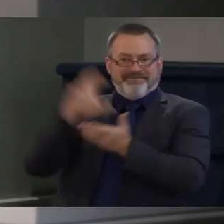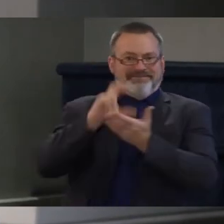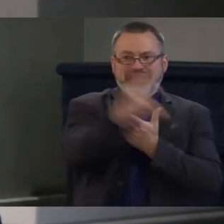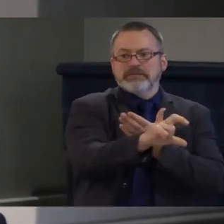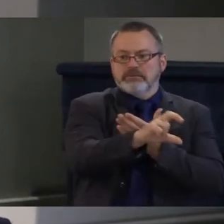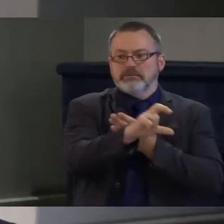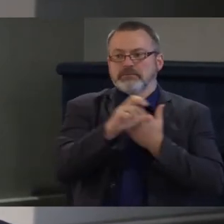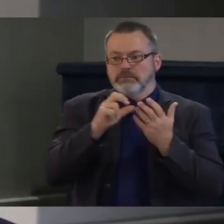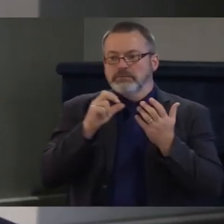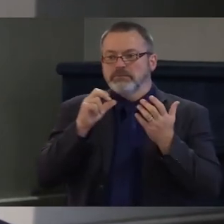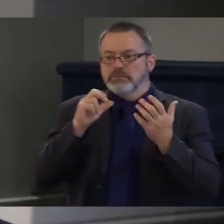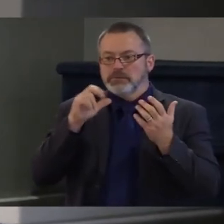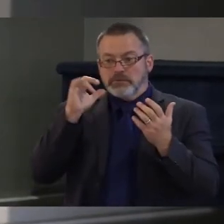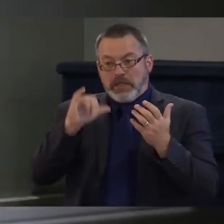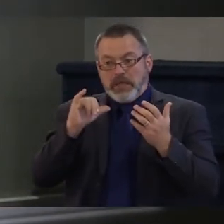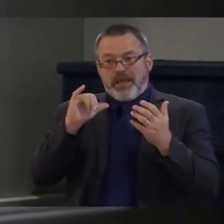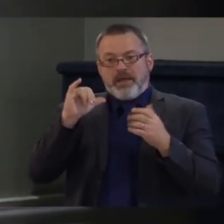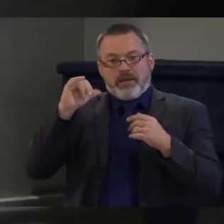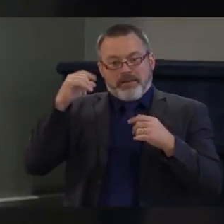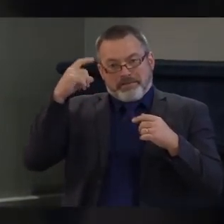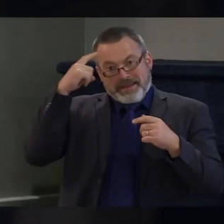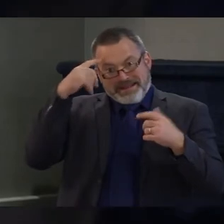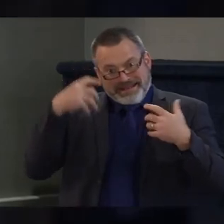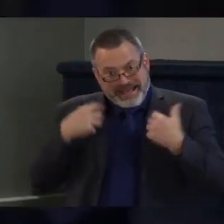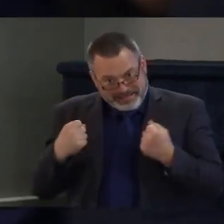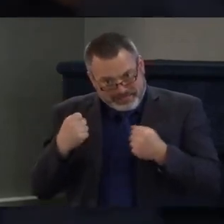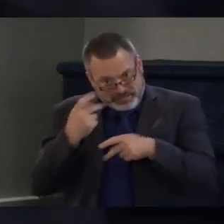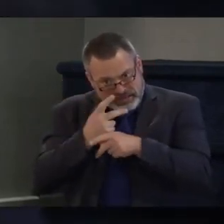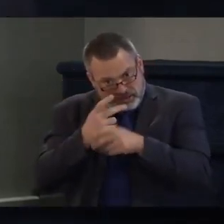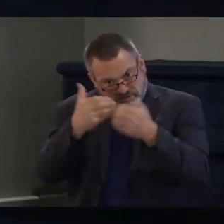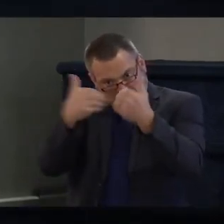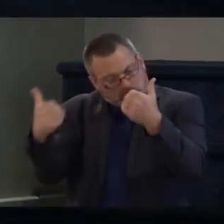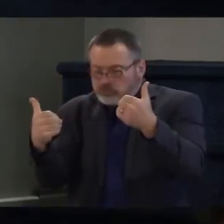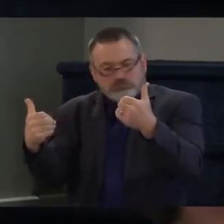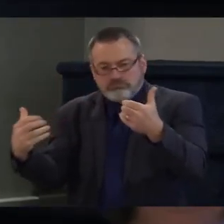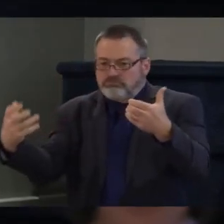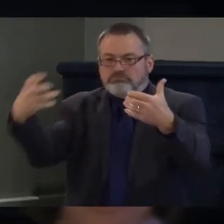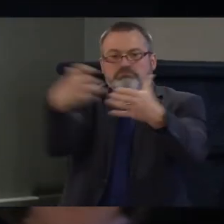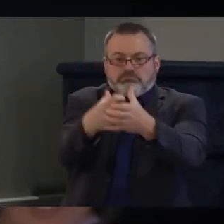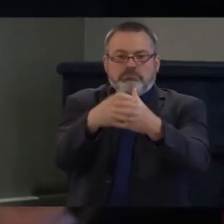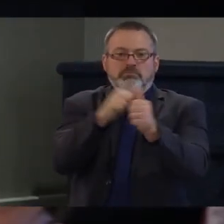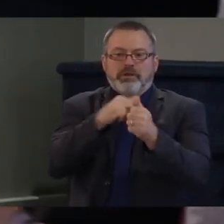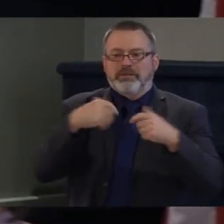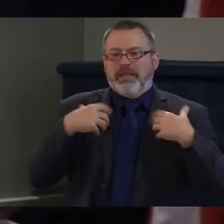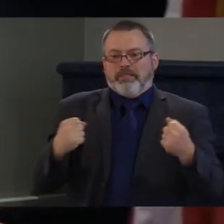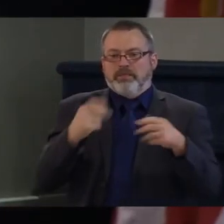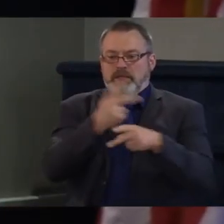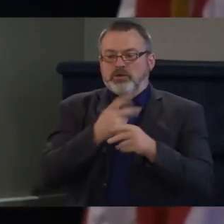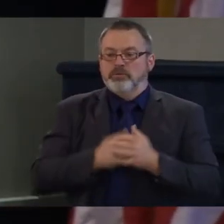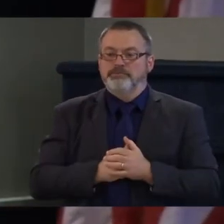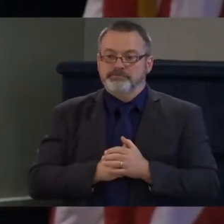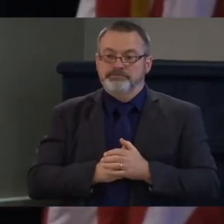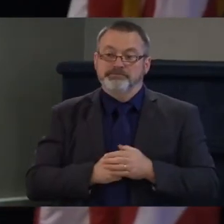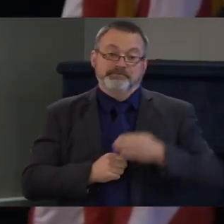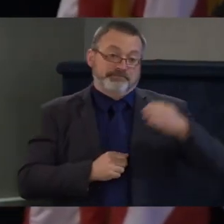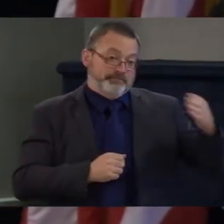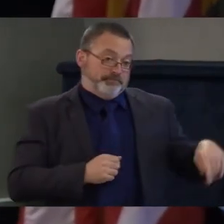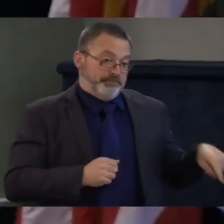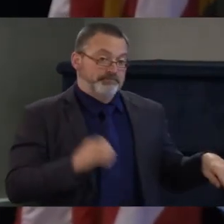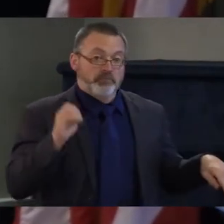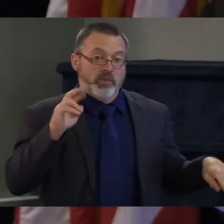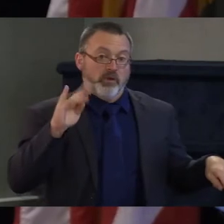is eric this is an issue that i'm incredibly passionate about as someone